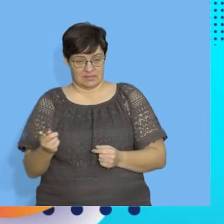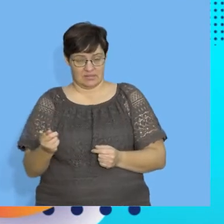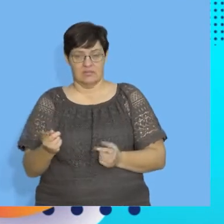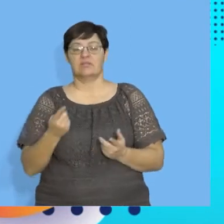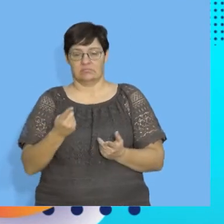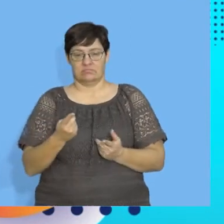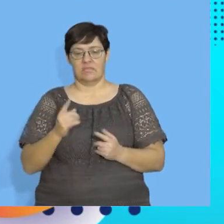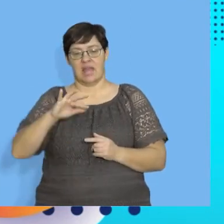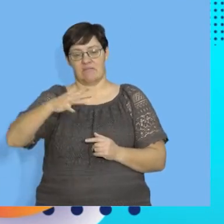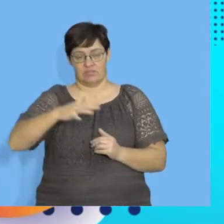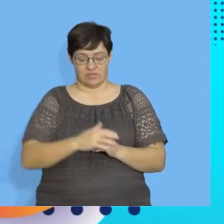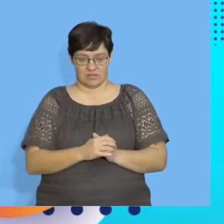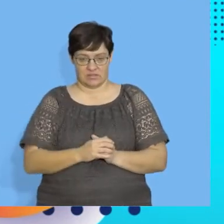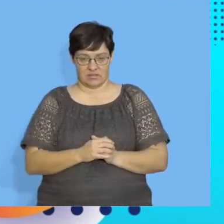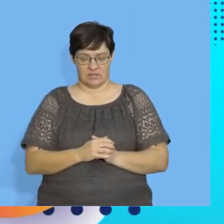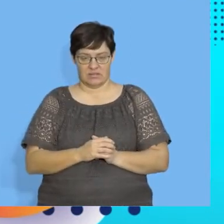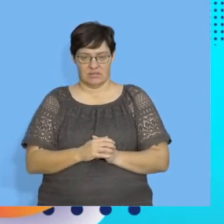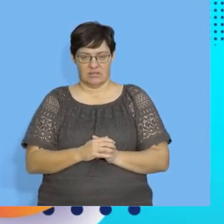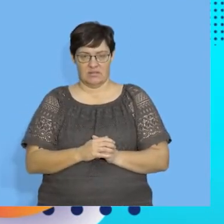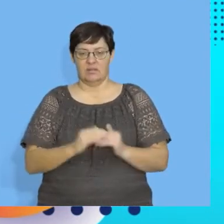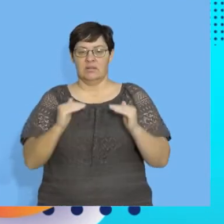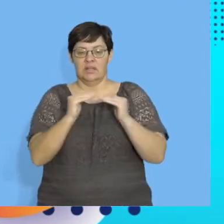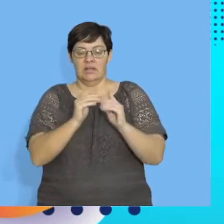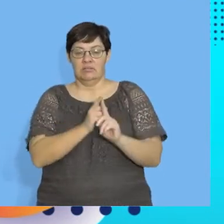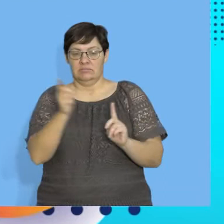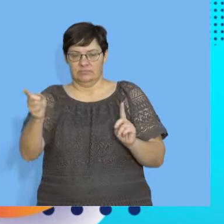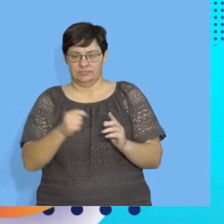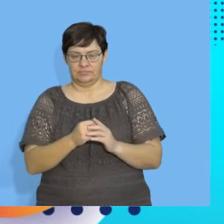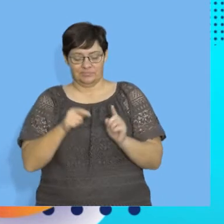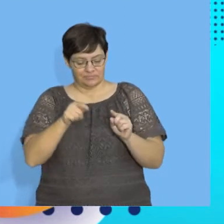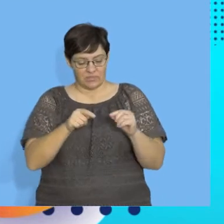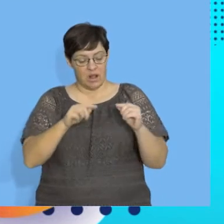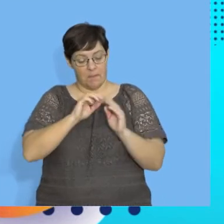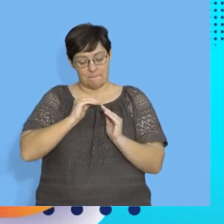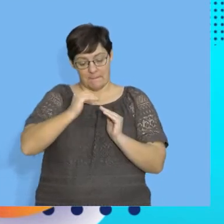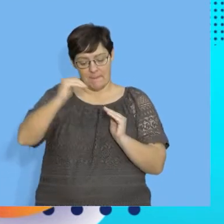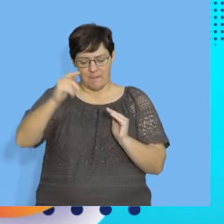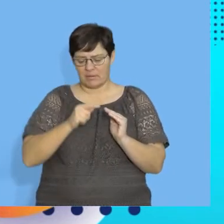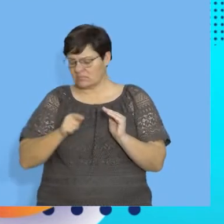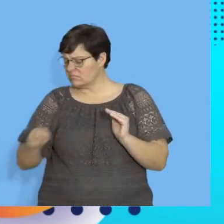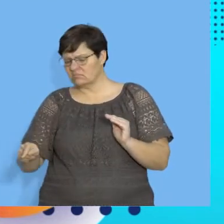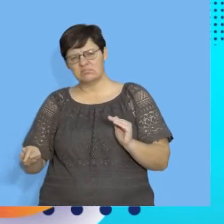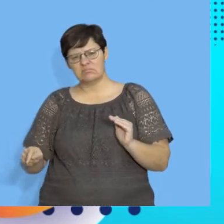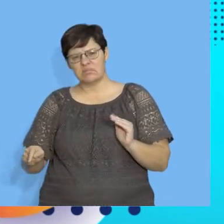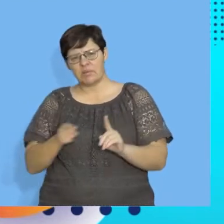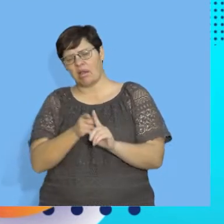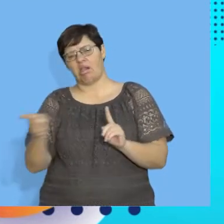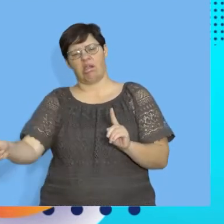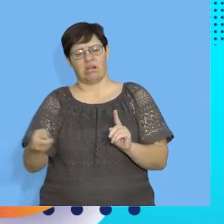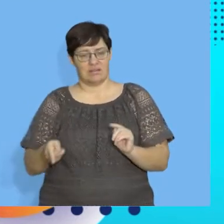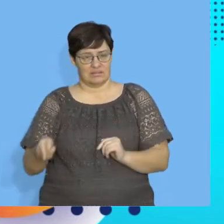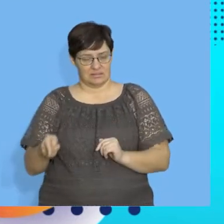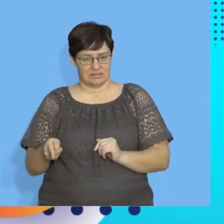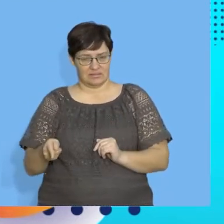That's the average, the mean. The standard deviation is how far are you from the average, the